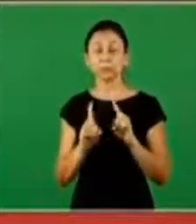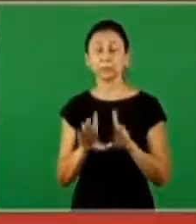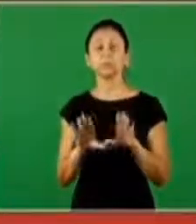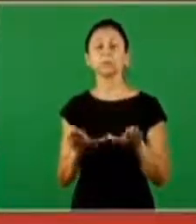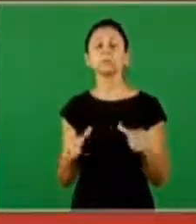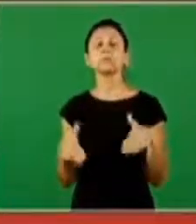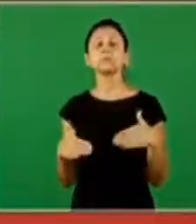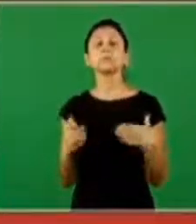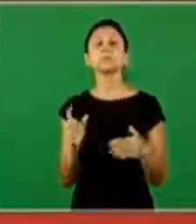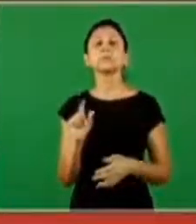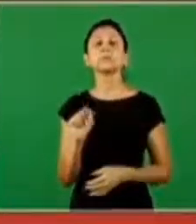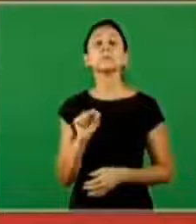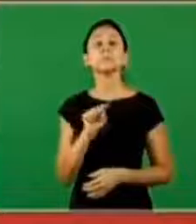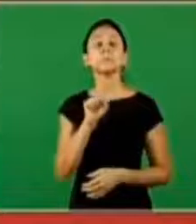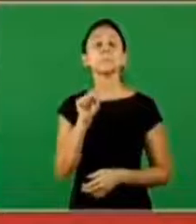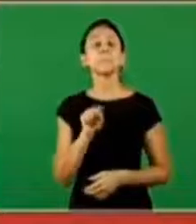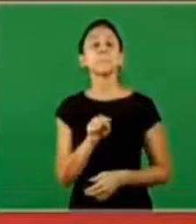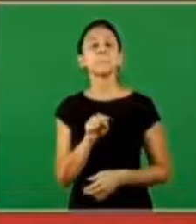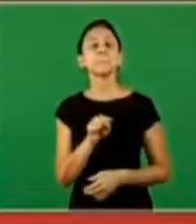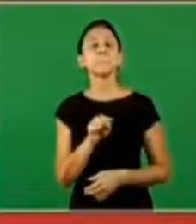is summarized in